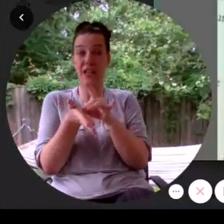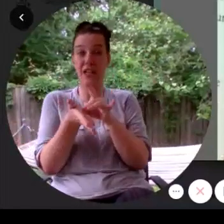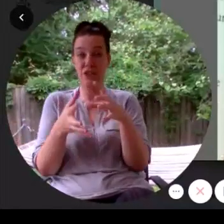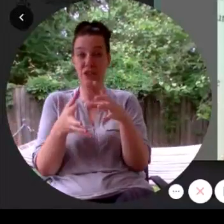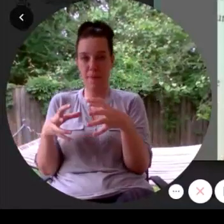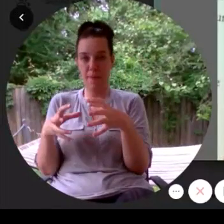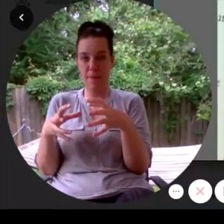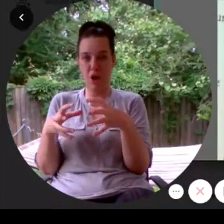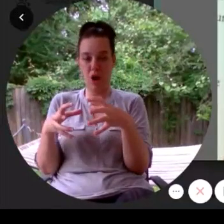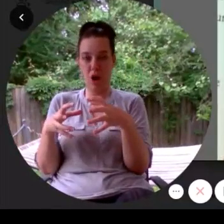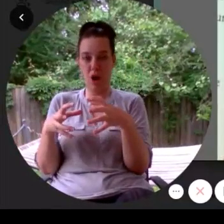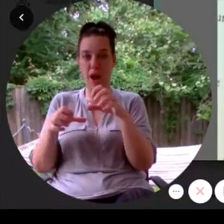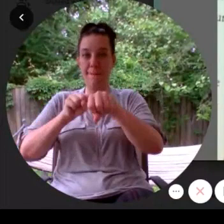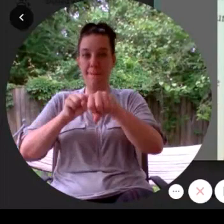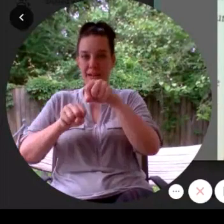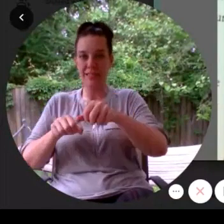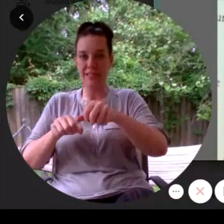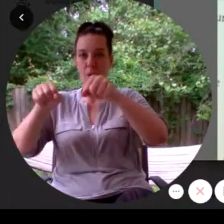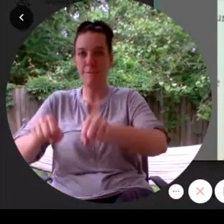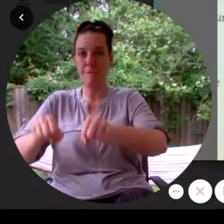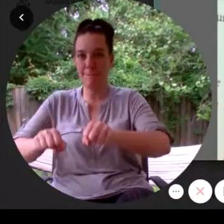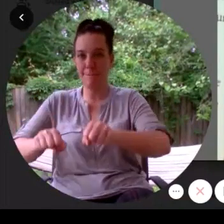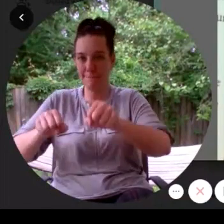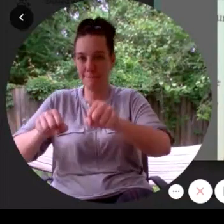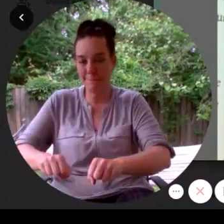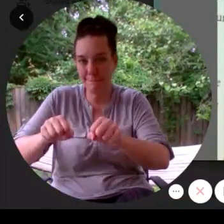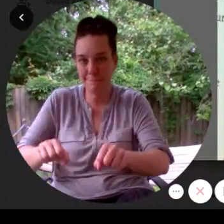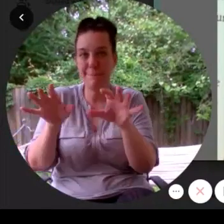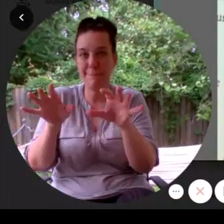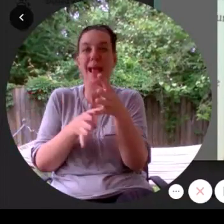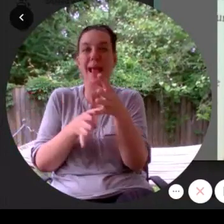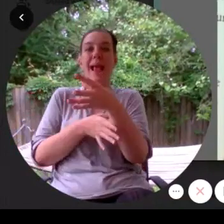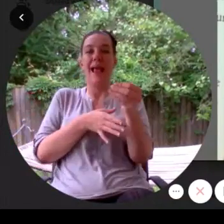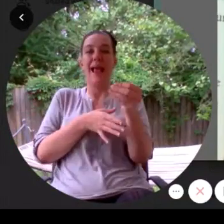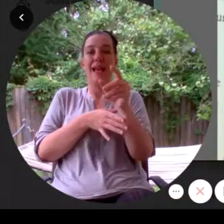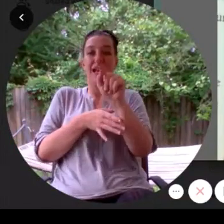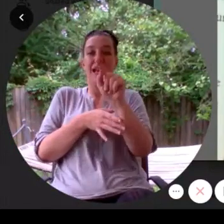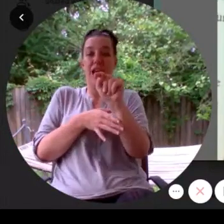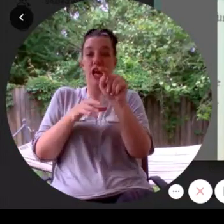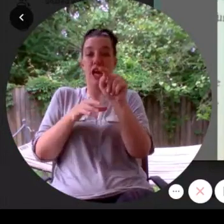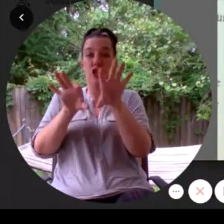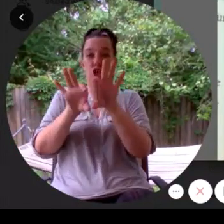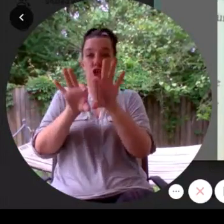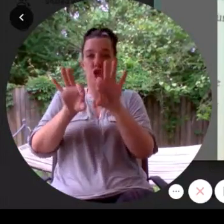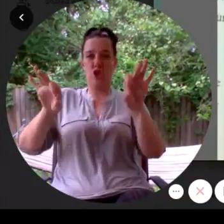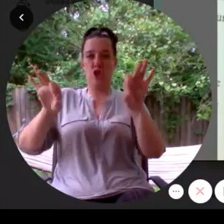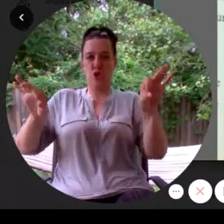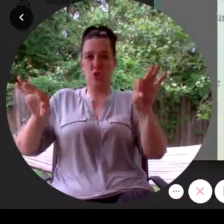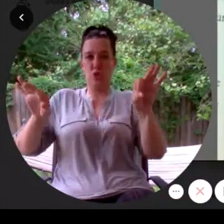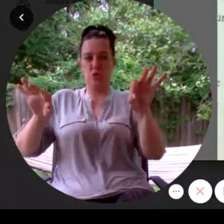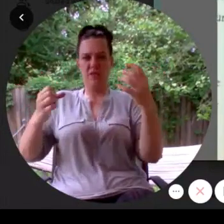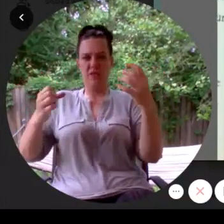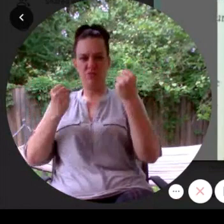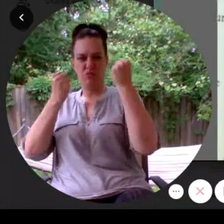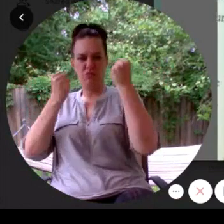bicycle pump and a tube of industrial strength super glue